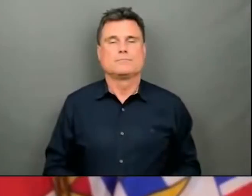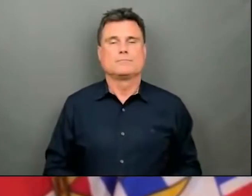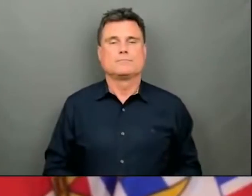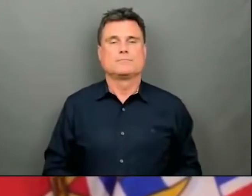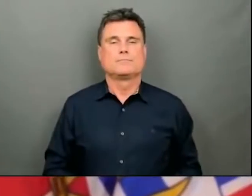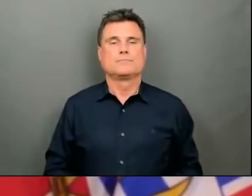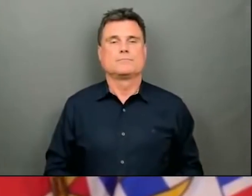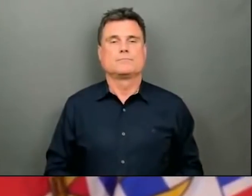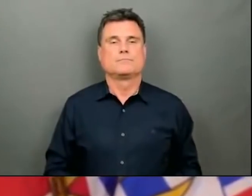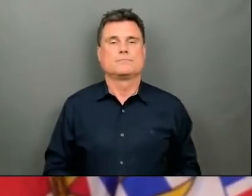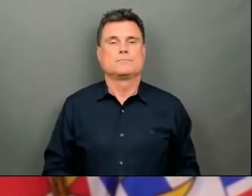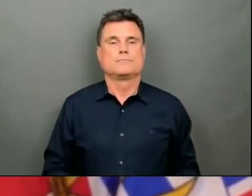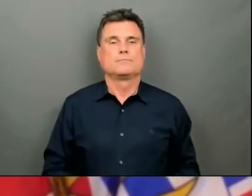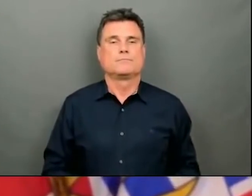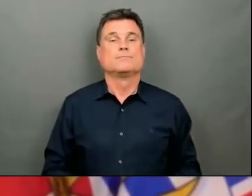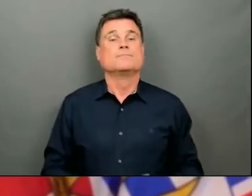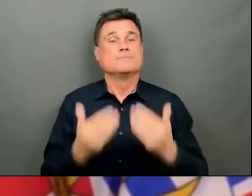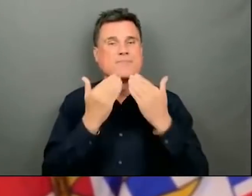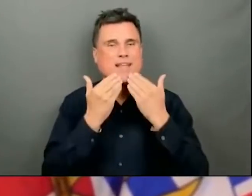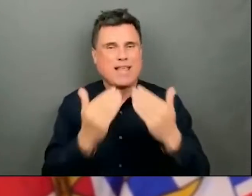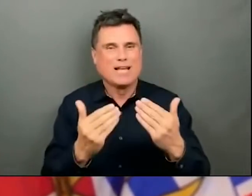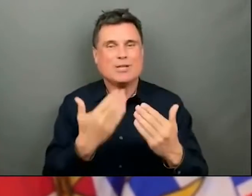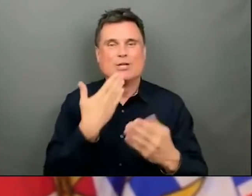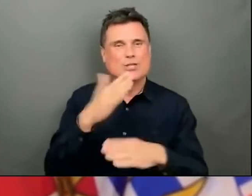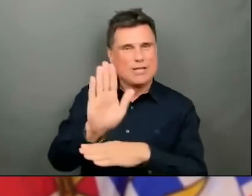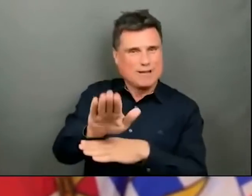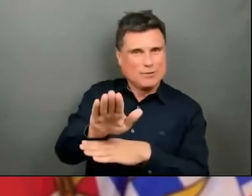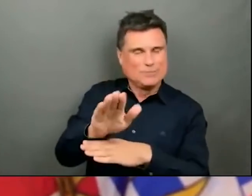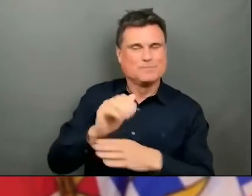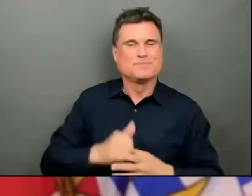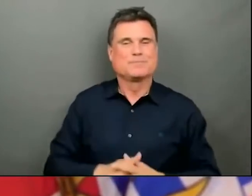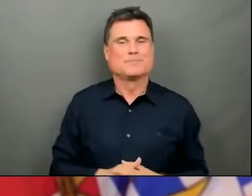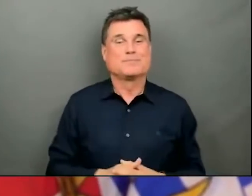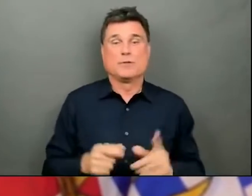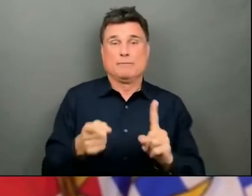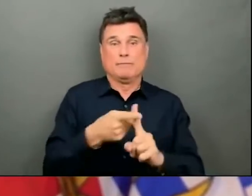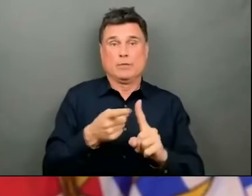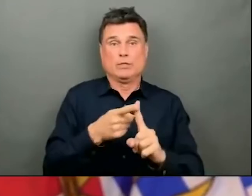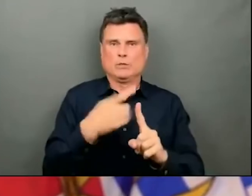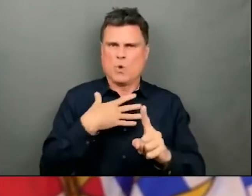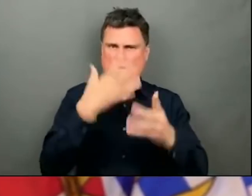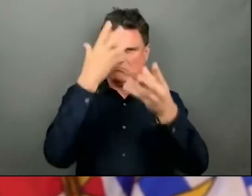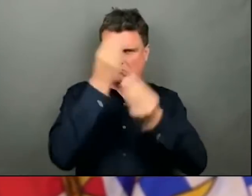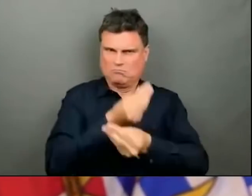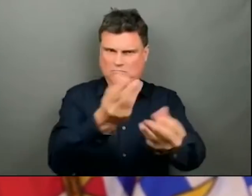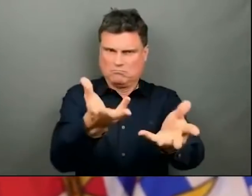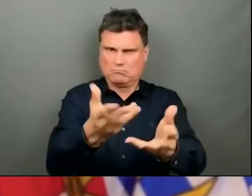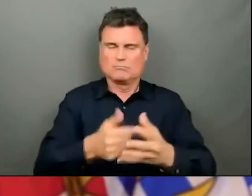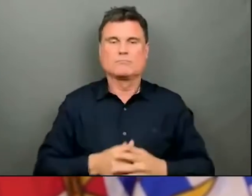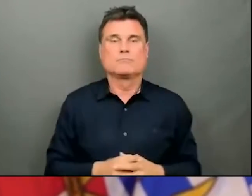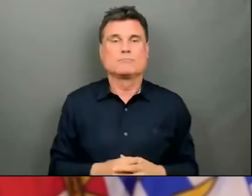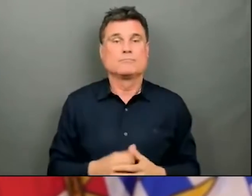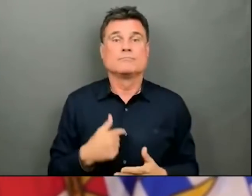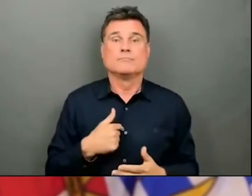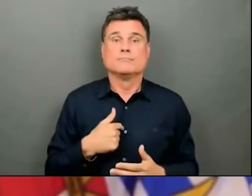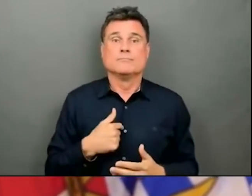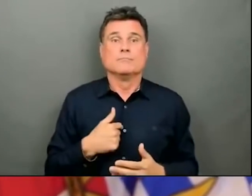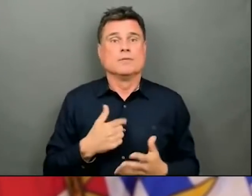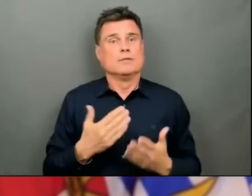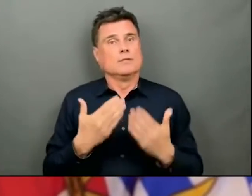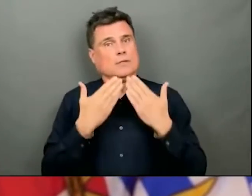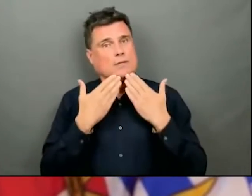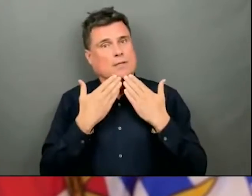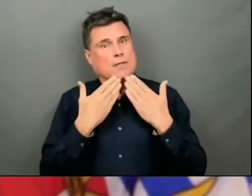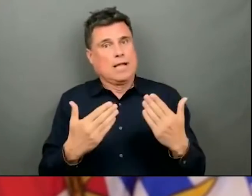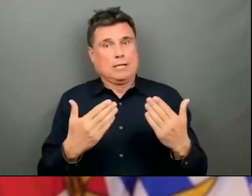Thank you and good afternoon. And I'll just remark that it is I'm grateful to be speaking to you today on Earth Day